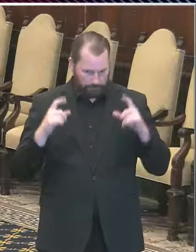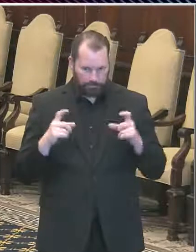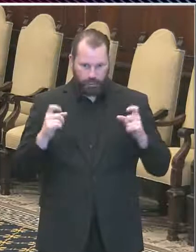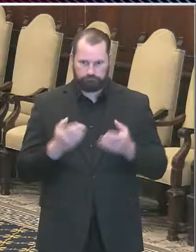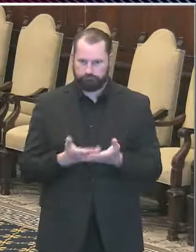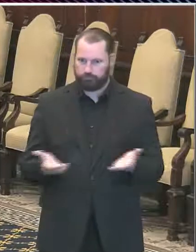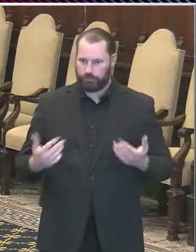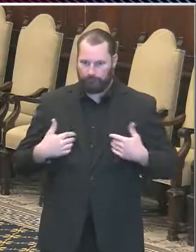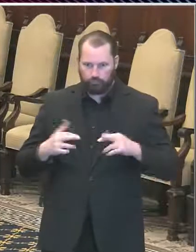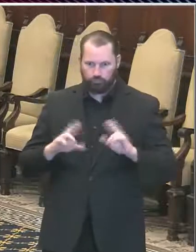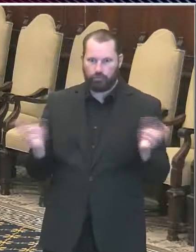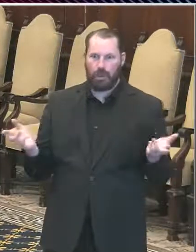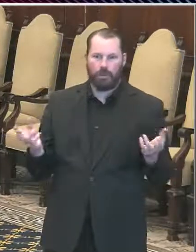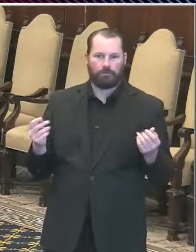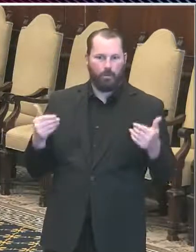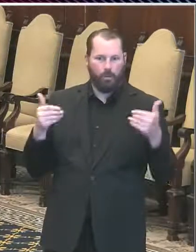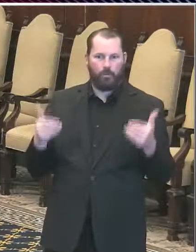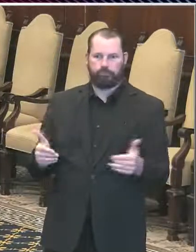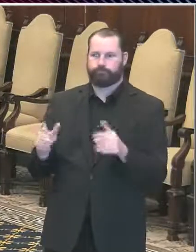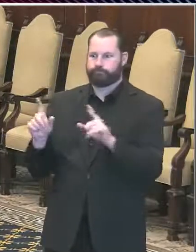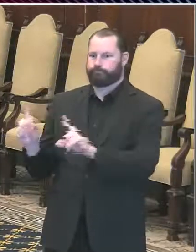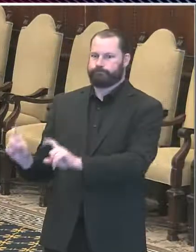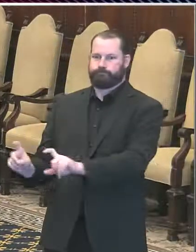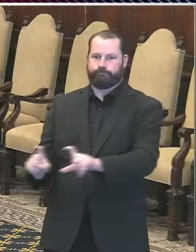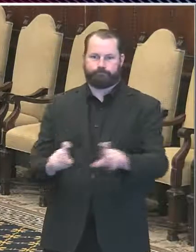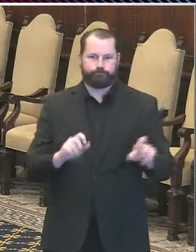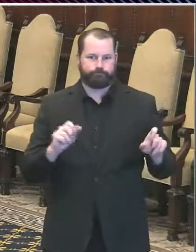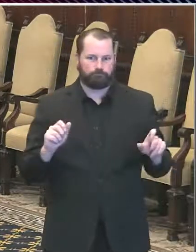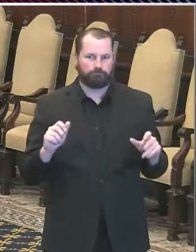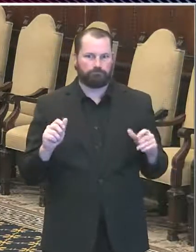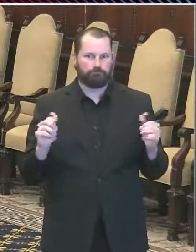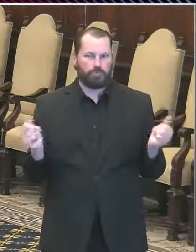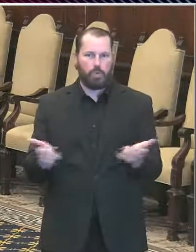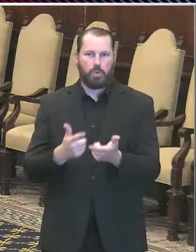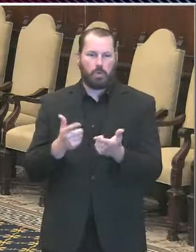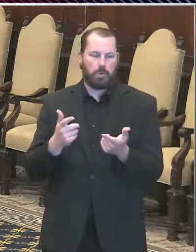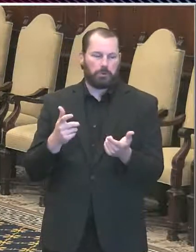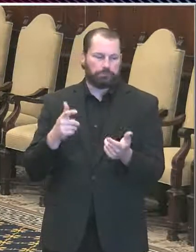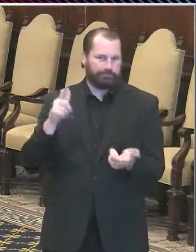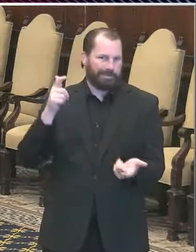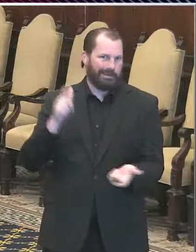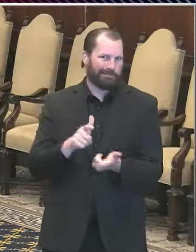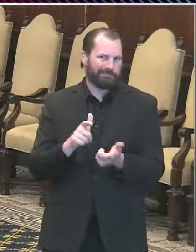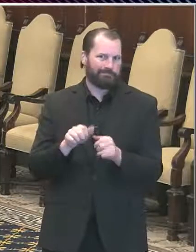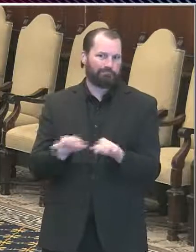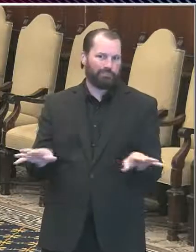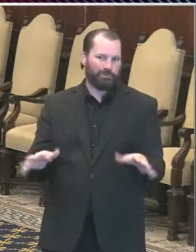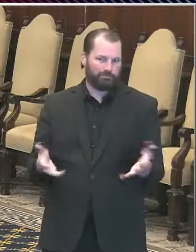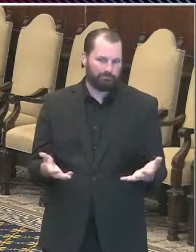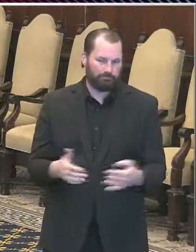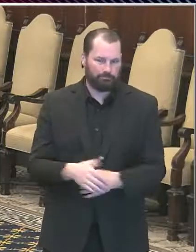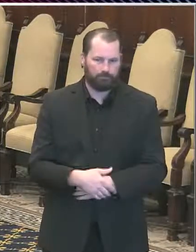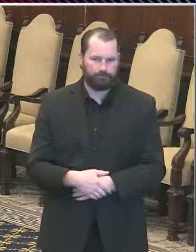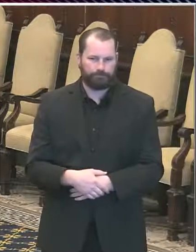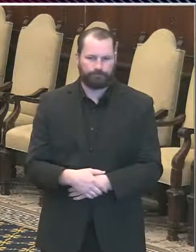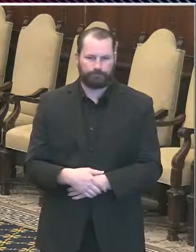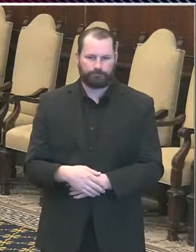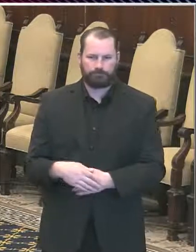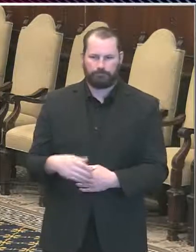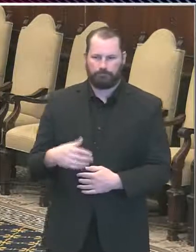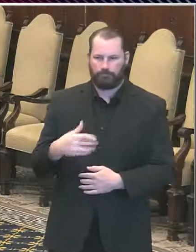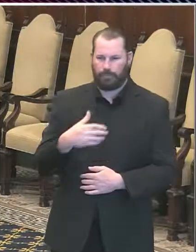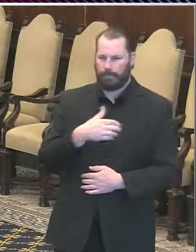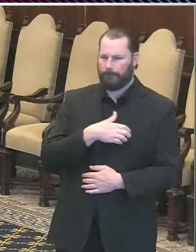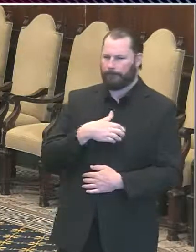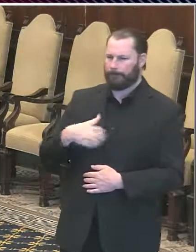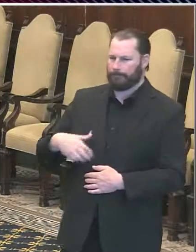testing in other congregate settings, we're including the jail in that. And I apologize. That was in my original comments. I thought you were asking me when I